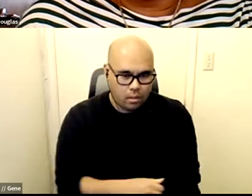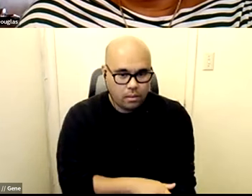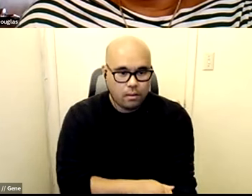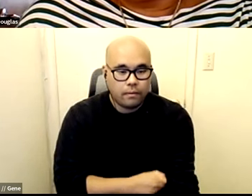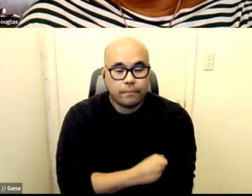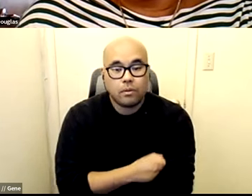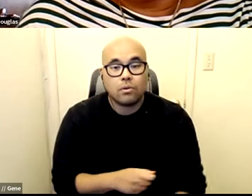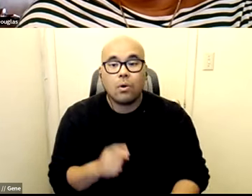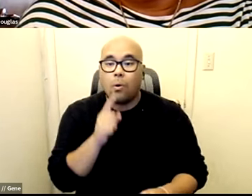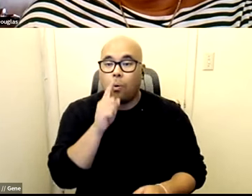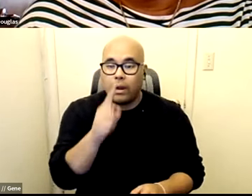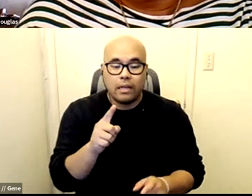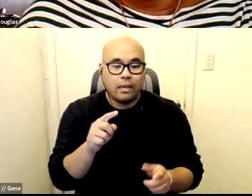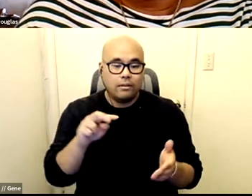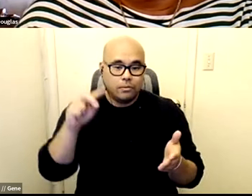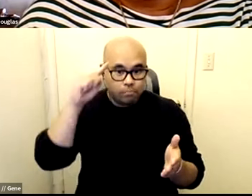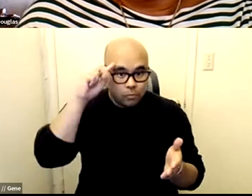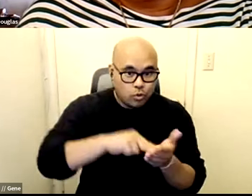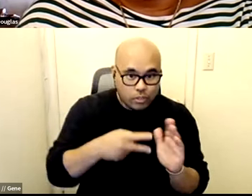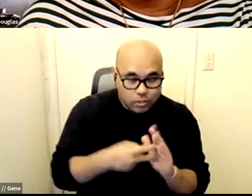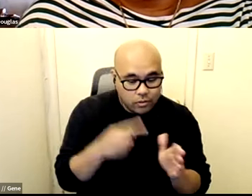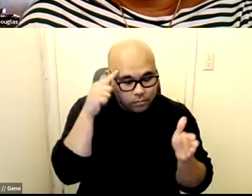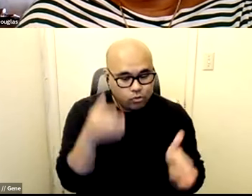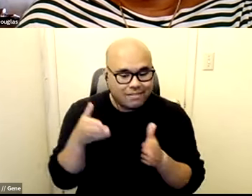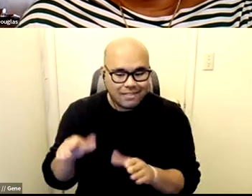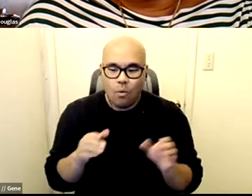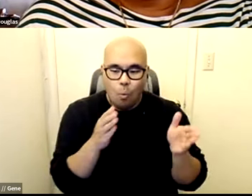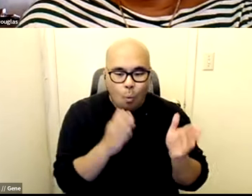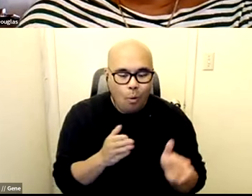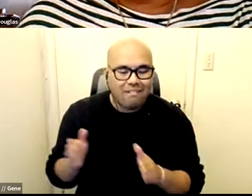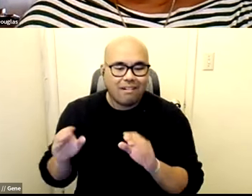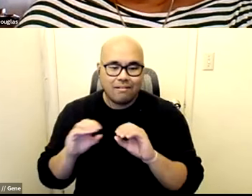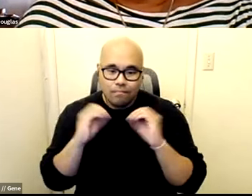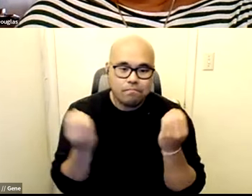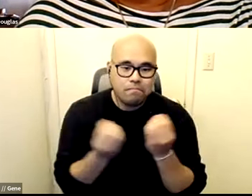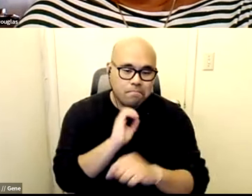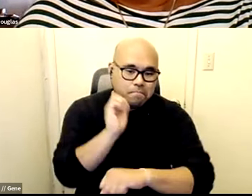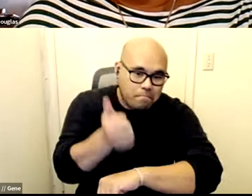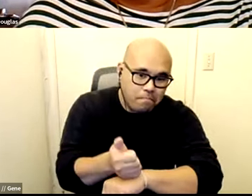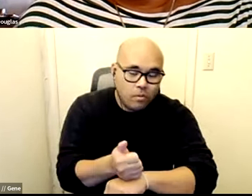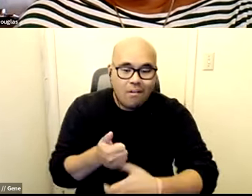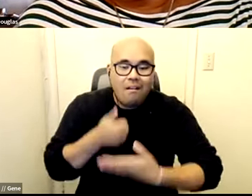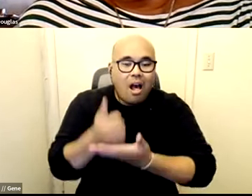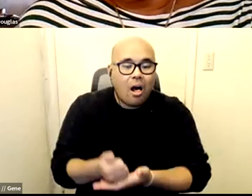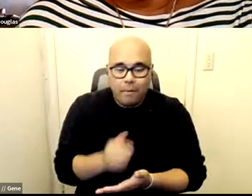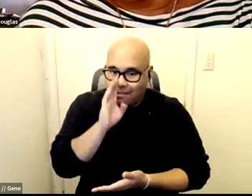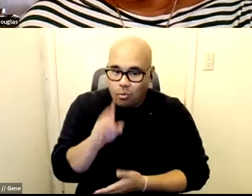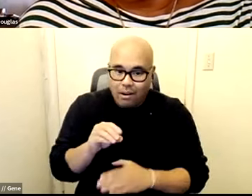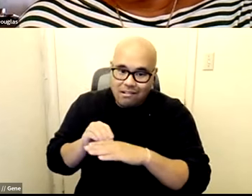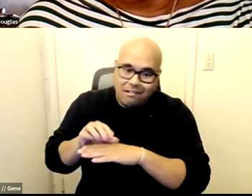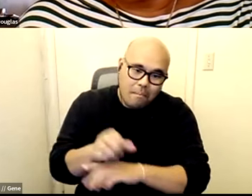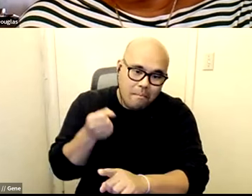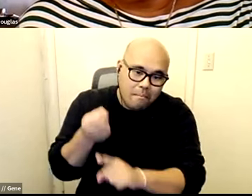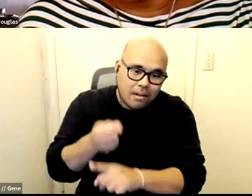strategically organizing our directly impacted people to show up